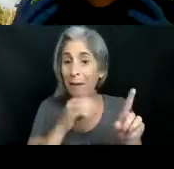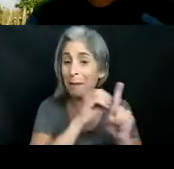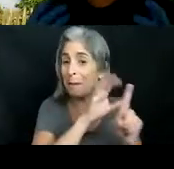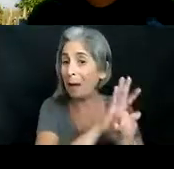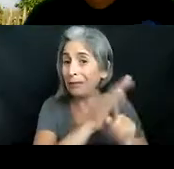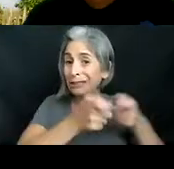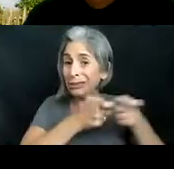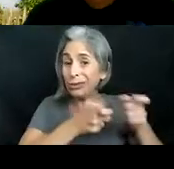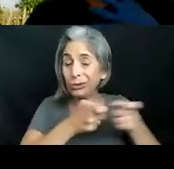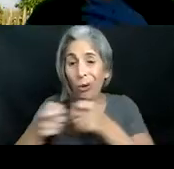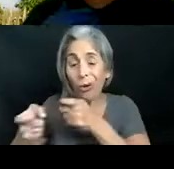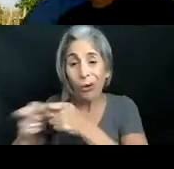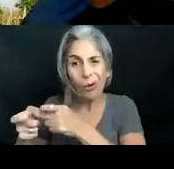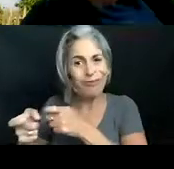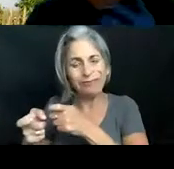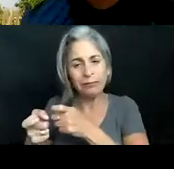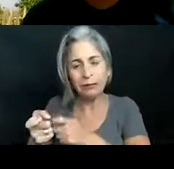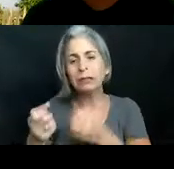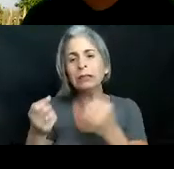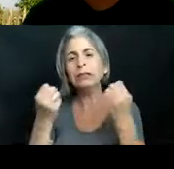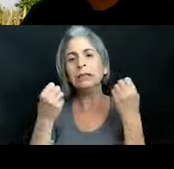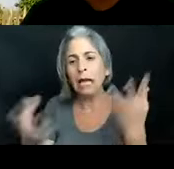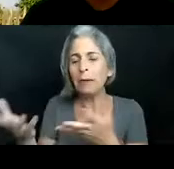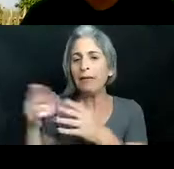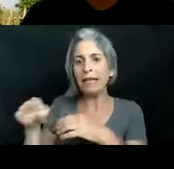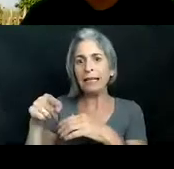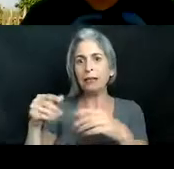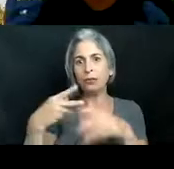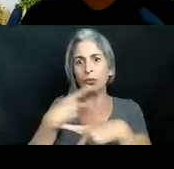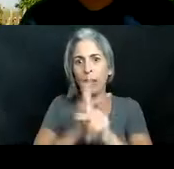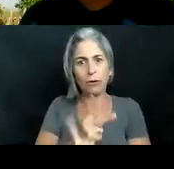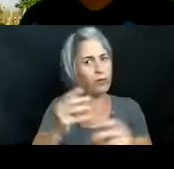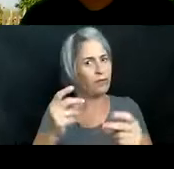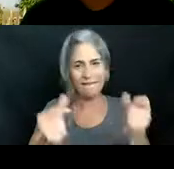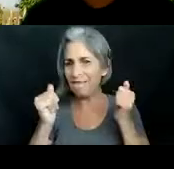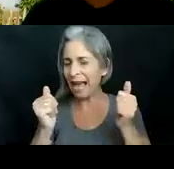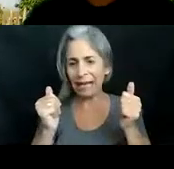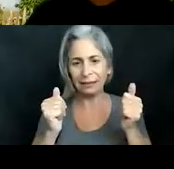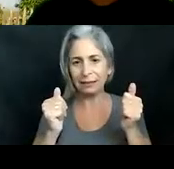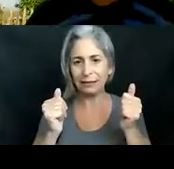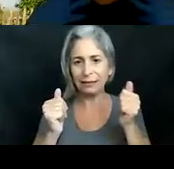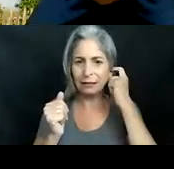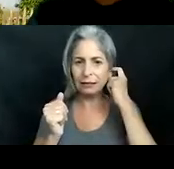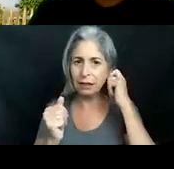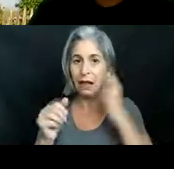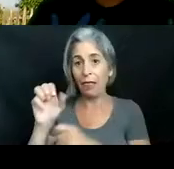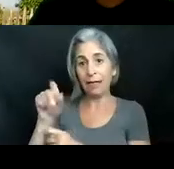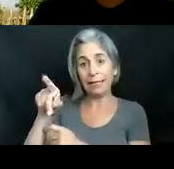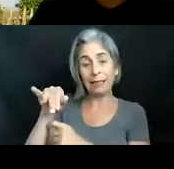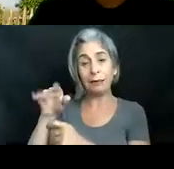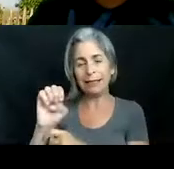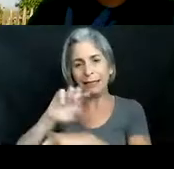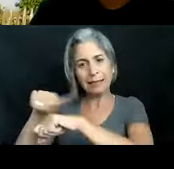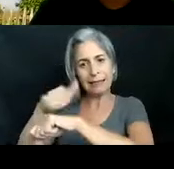and a lot of these species reproduce very rapidly um compared to non-native species they become established